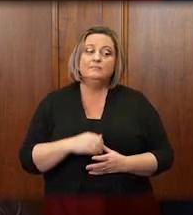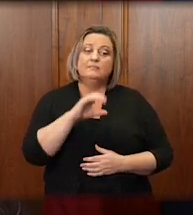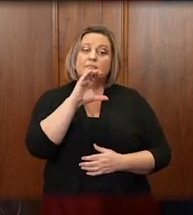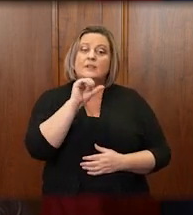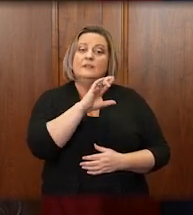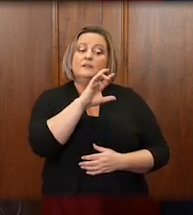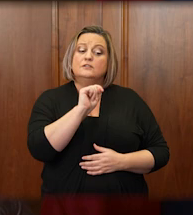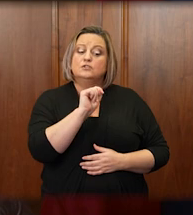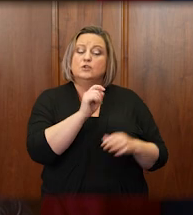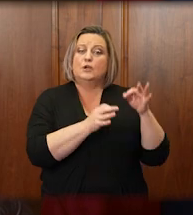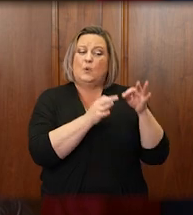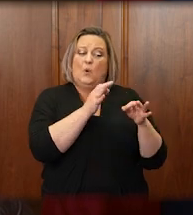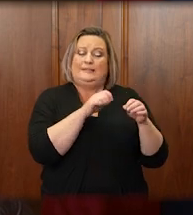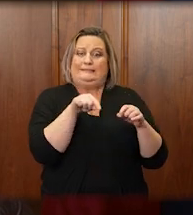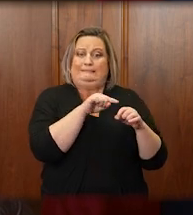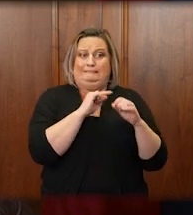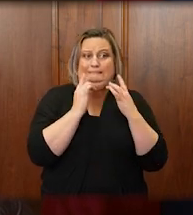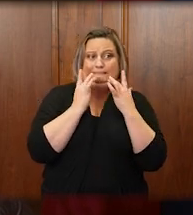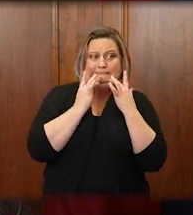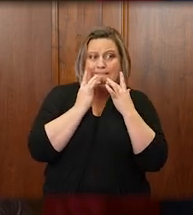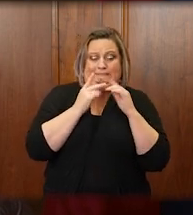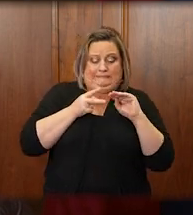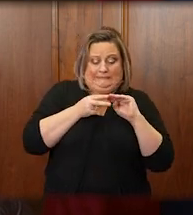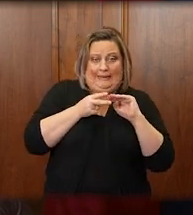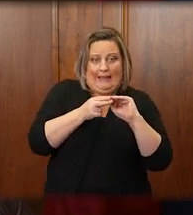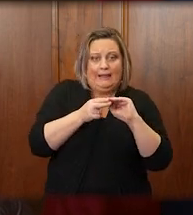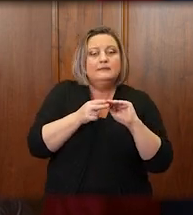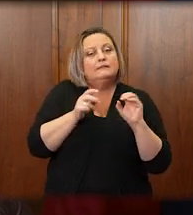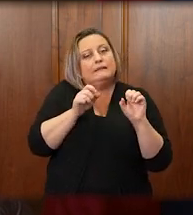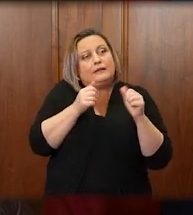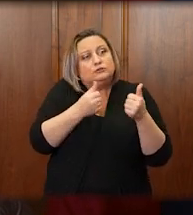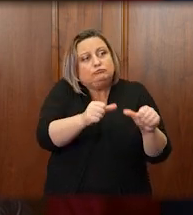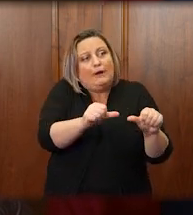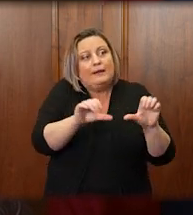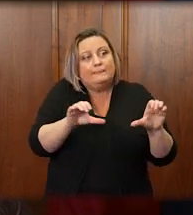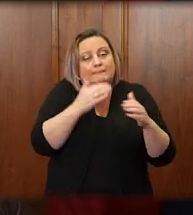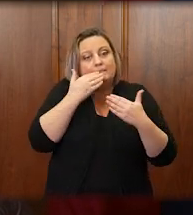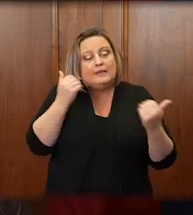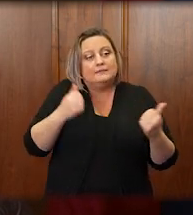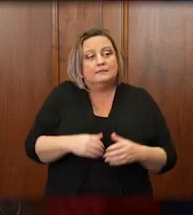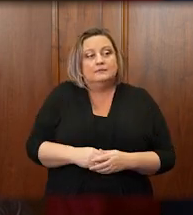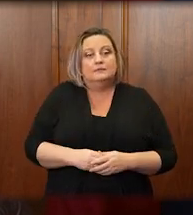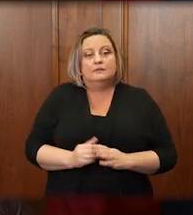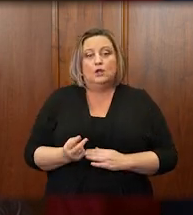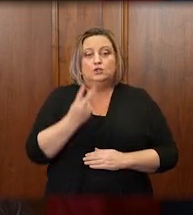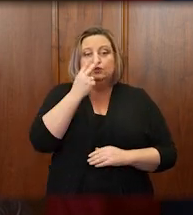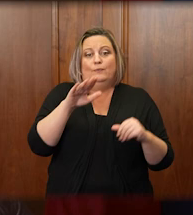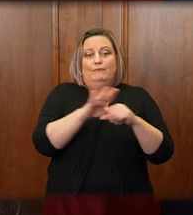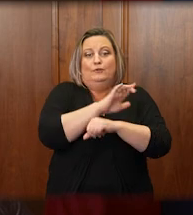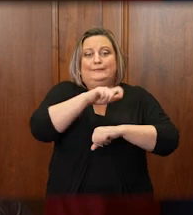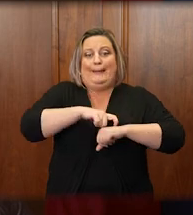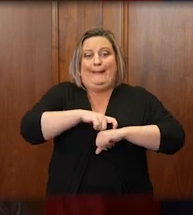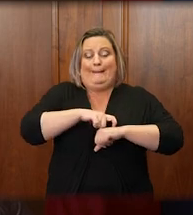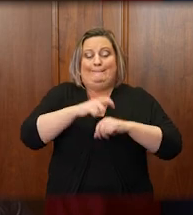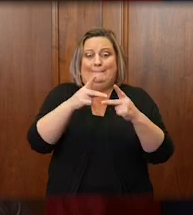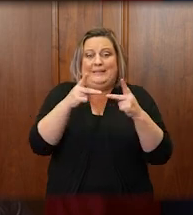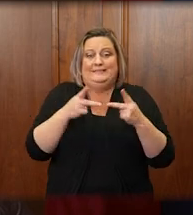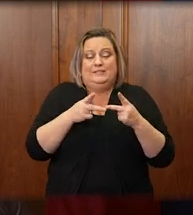little to cut from their budgets, but they have done what they can. Two full-time magistrate positions have been eliminated.